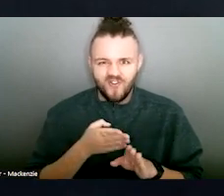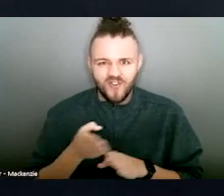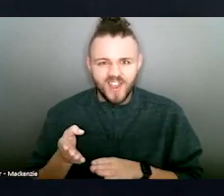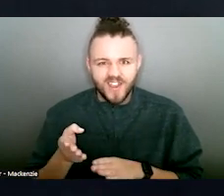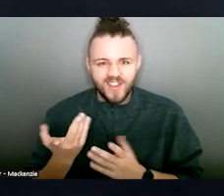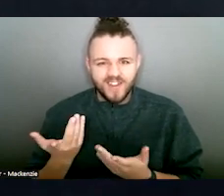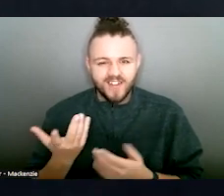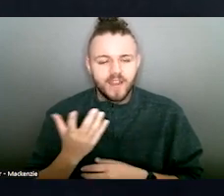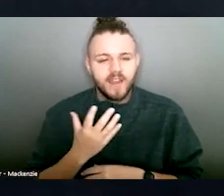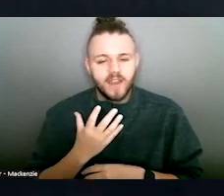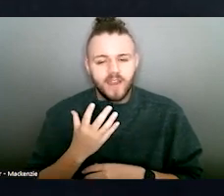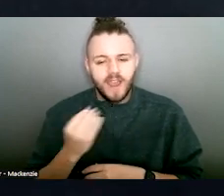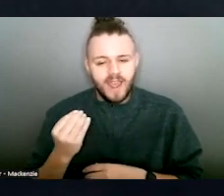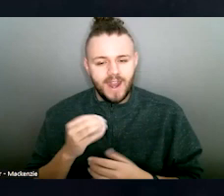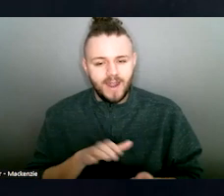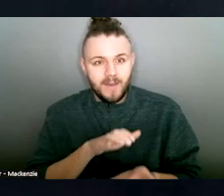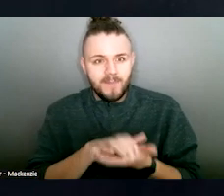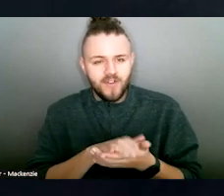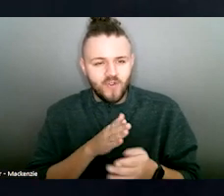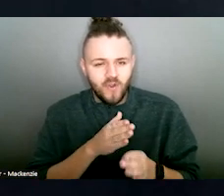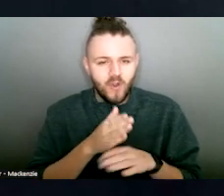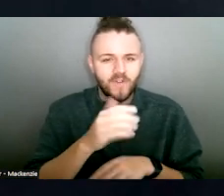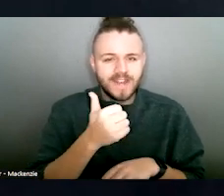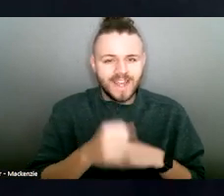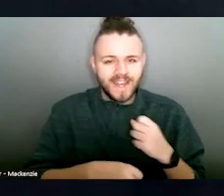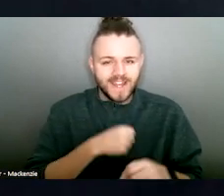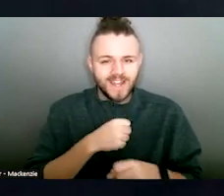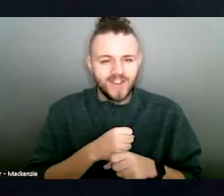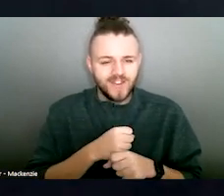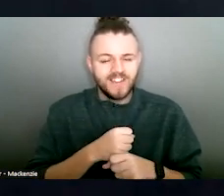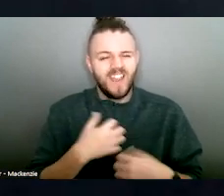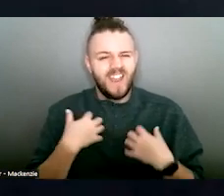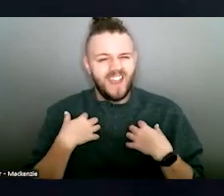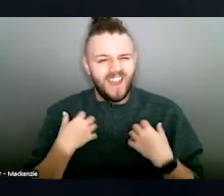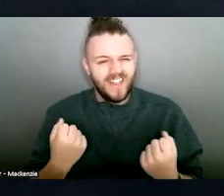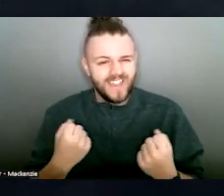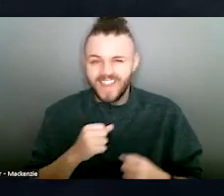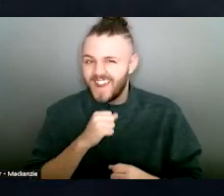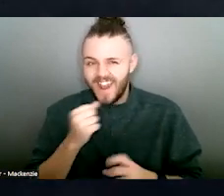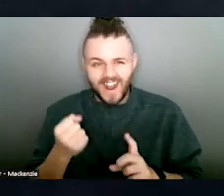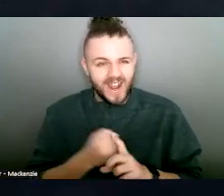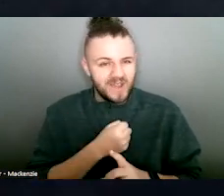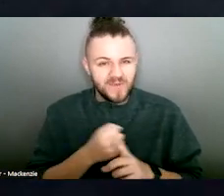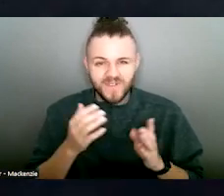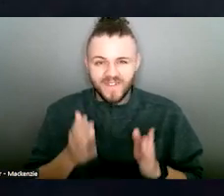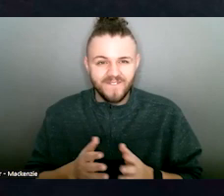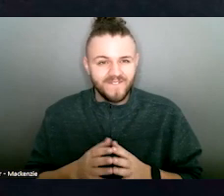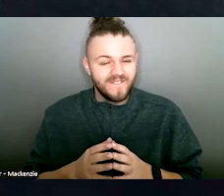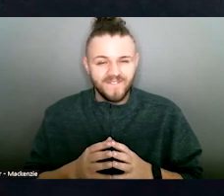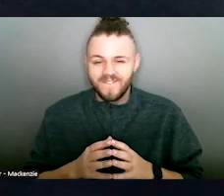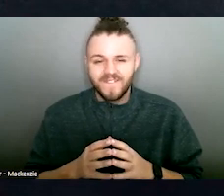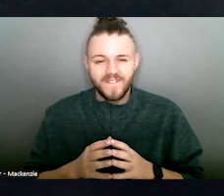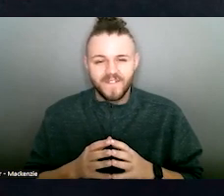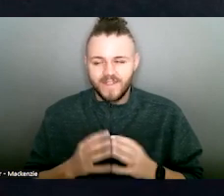and be in a marriage of over 10 years, a healthy, non-abusive marriage. That is my current reality, due to